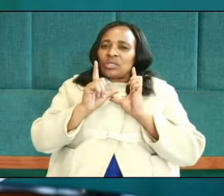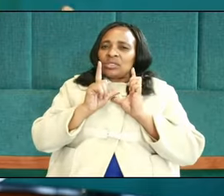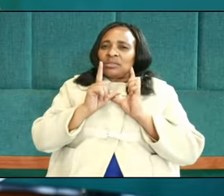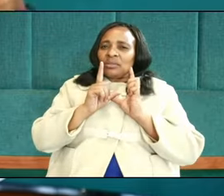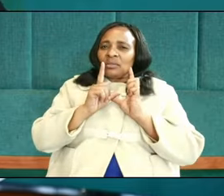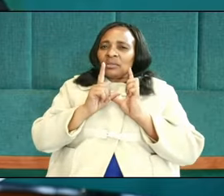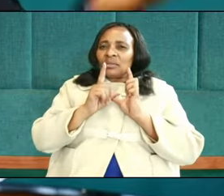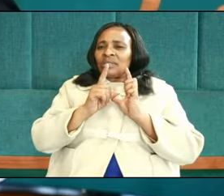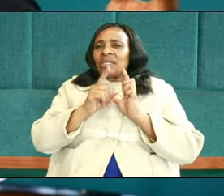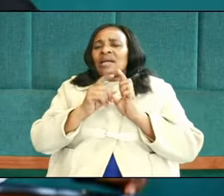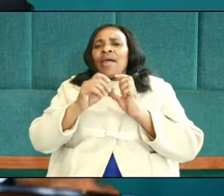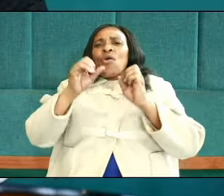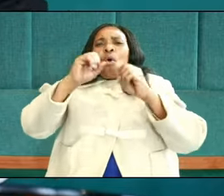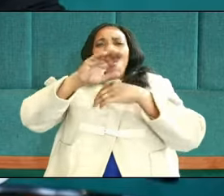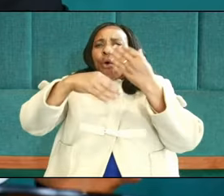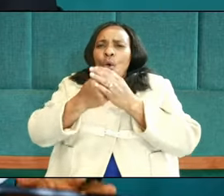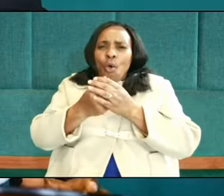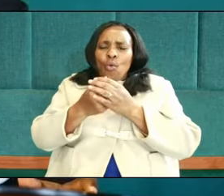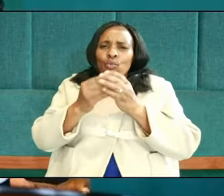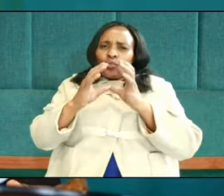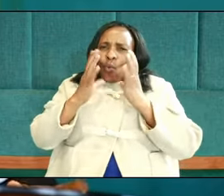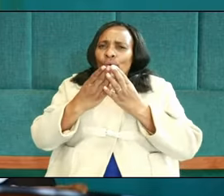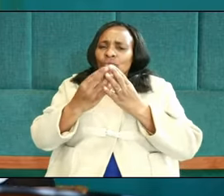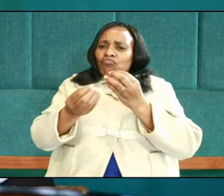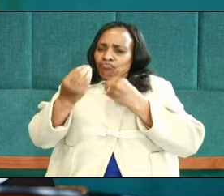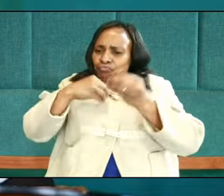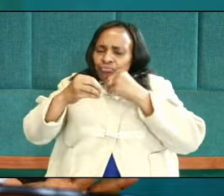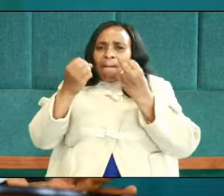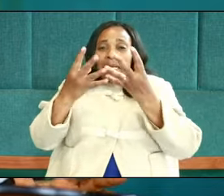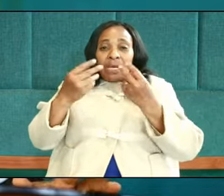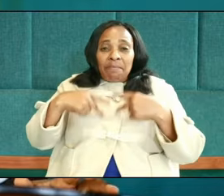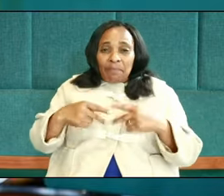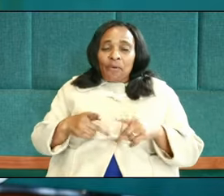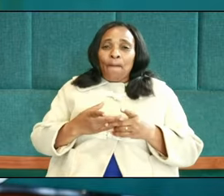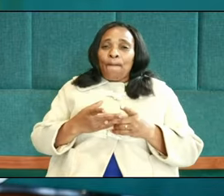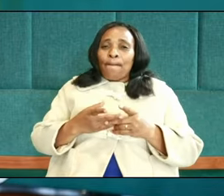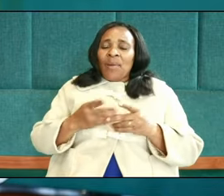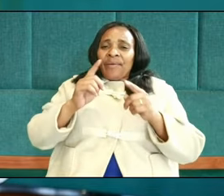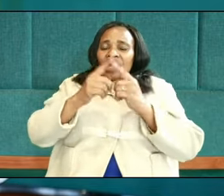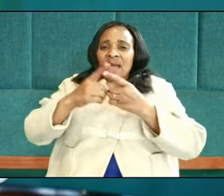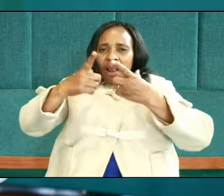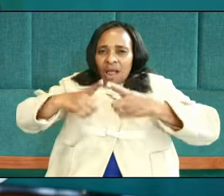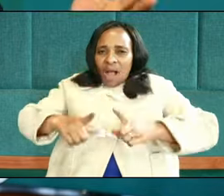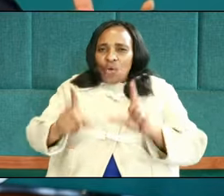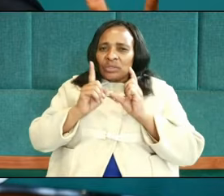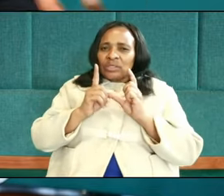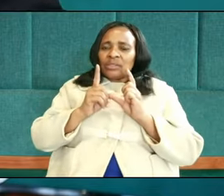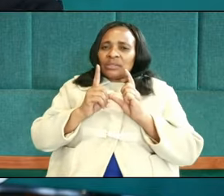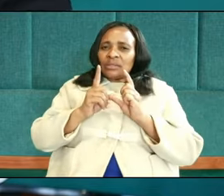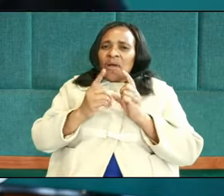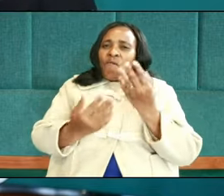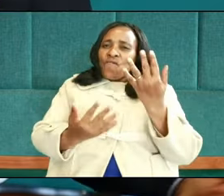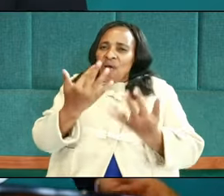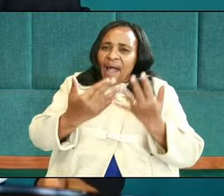earth, to open and swallow several of those people. And then, he allowed fire